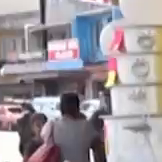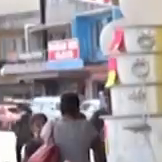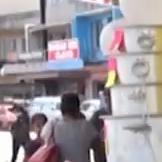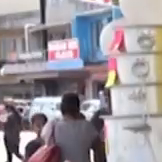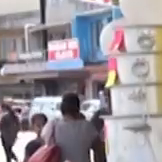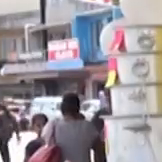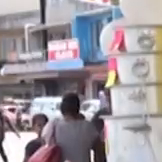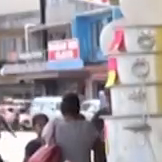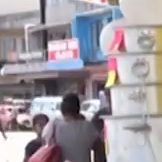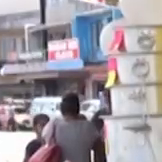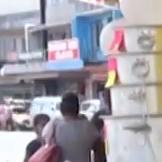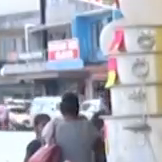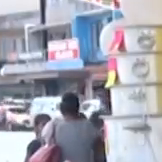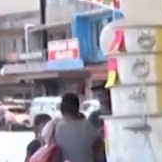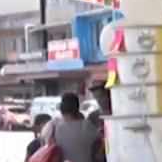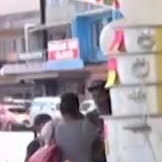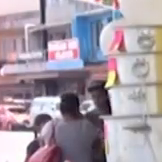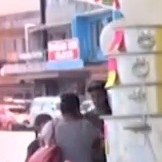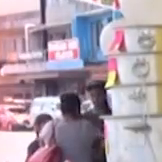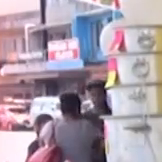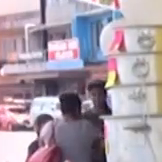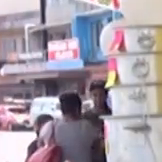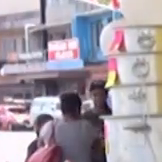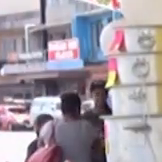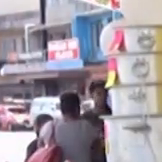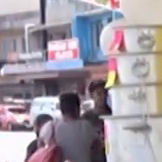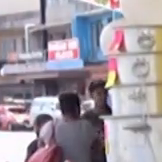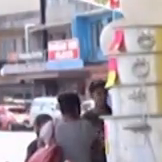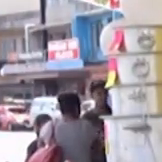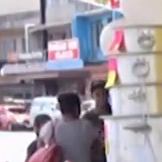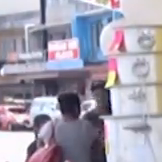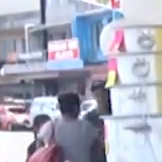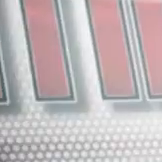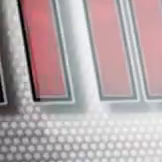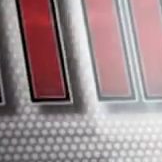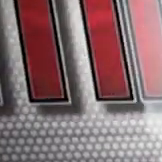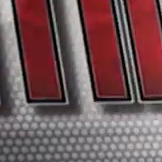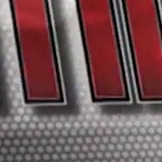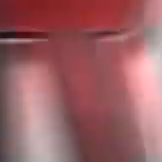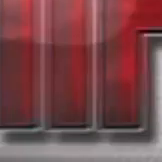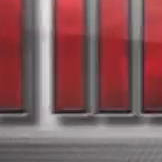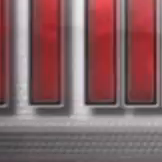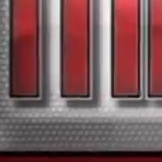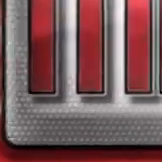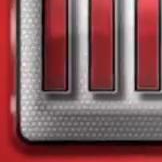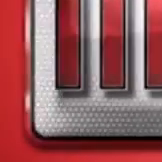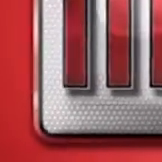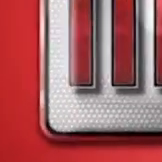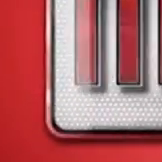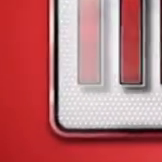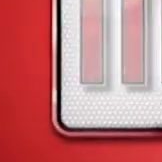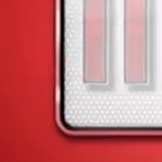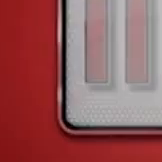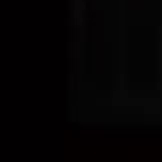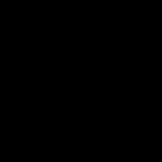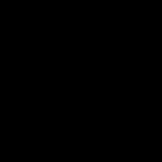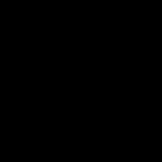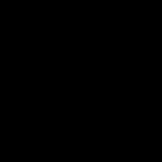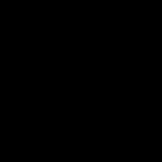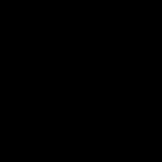My name is Neha and I'm from Kadavi. And Mirji FM, it's hot. Mirji FM, it's hot.